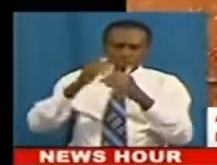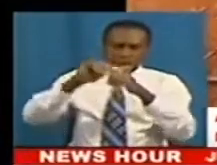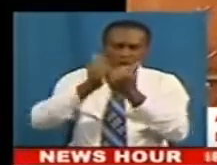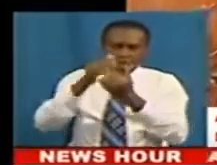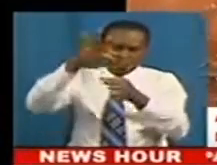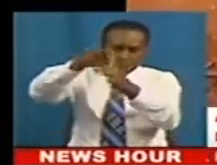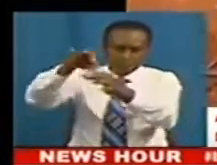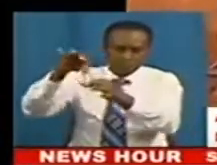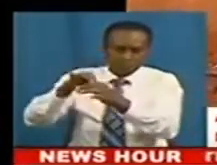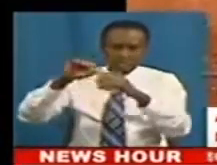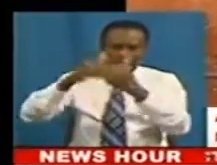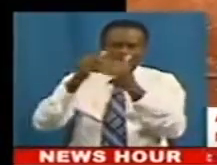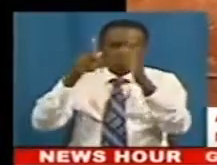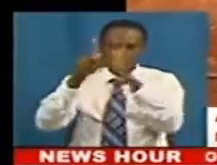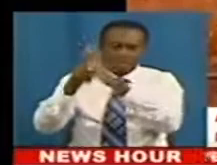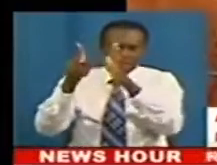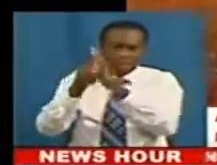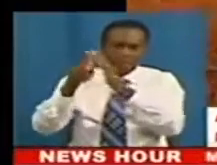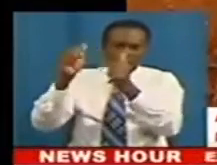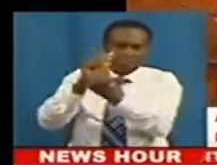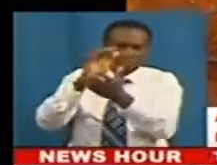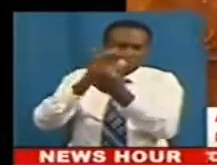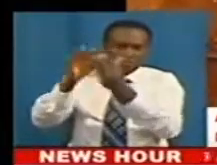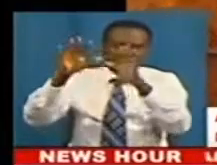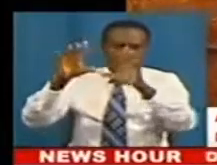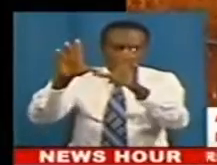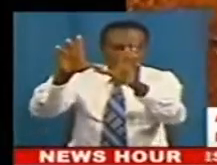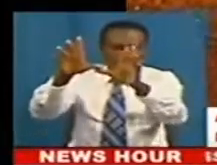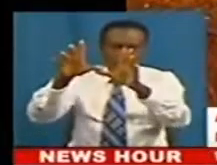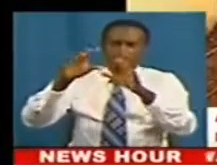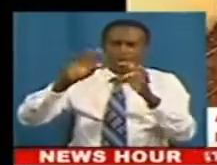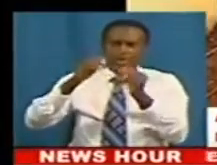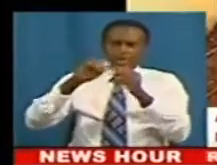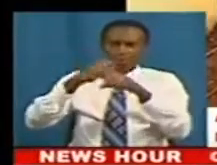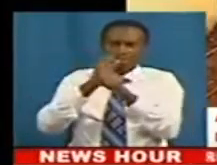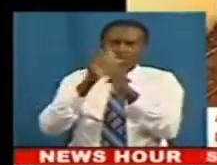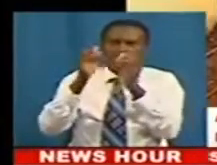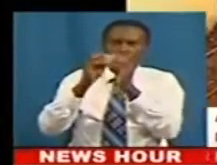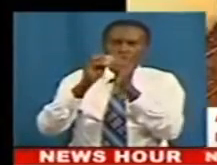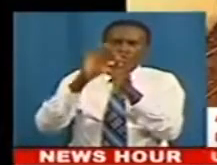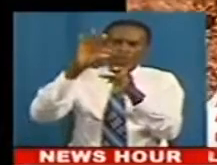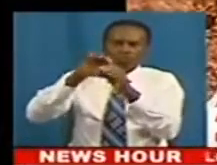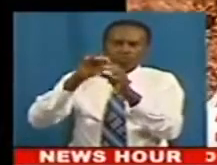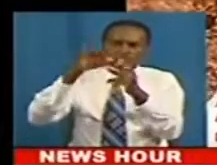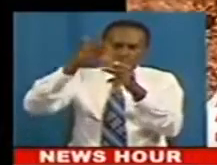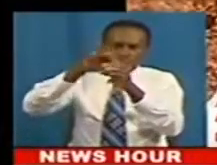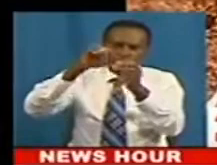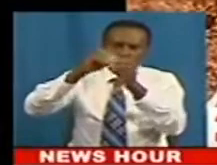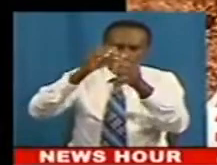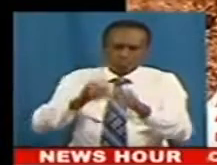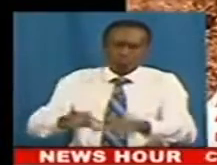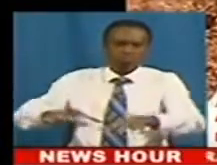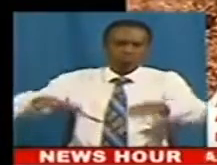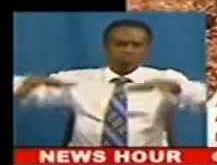pests, increase yields, and minimize losses due to pests. It also provides extension offices across